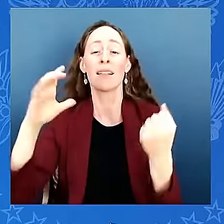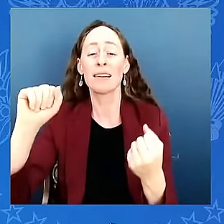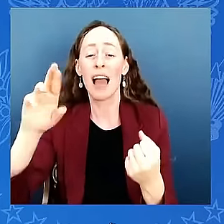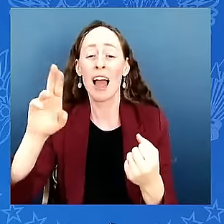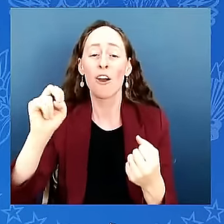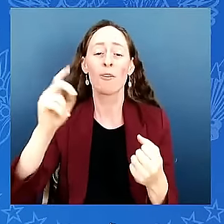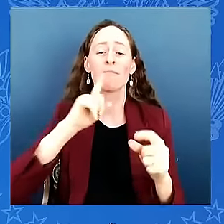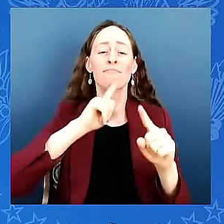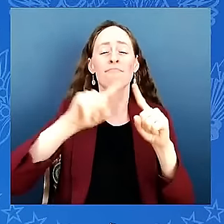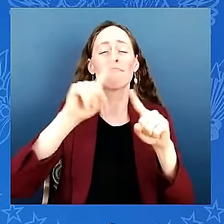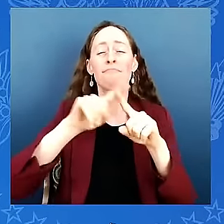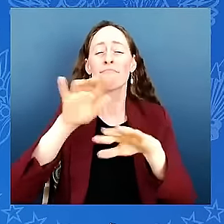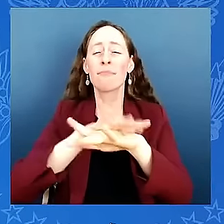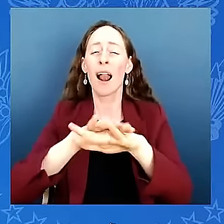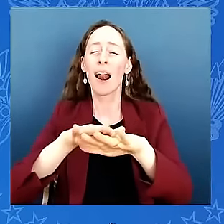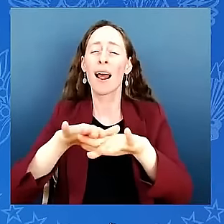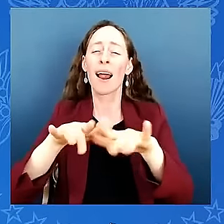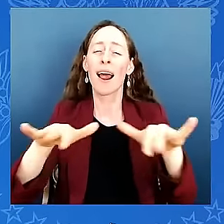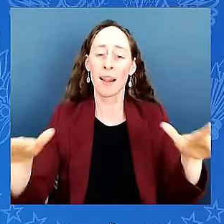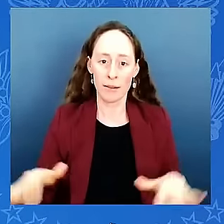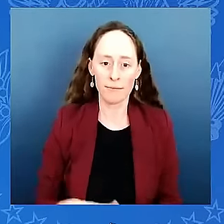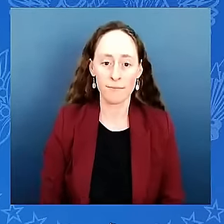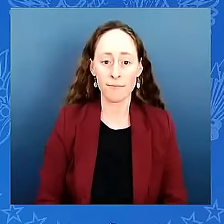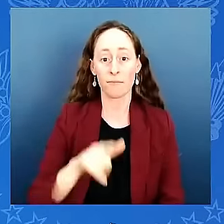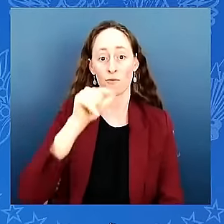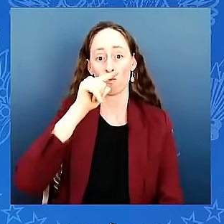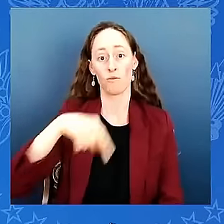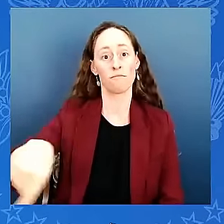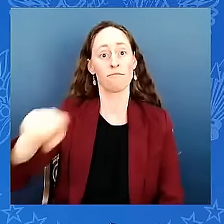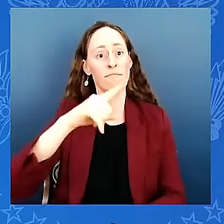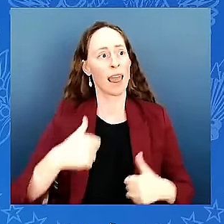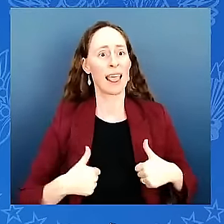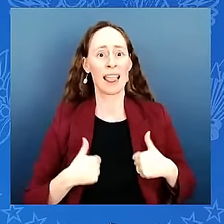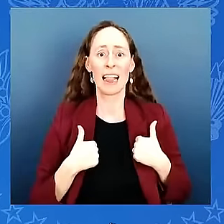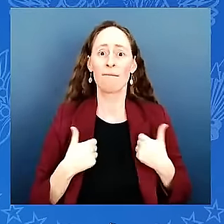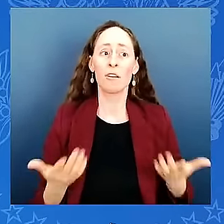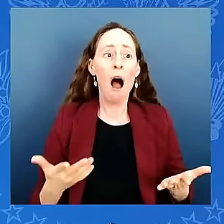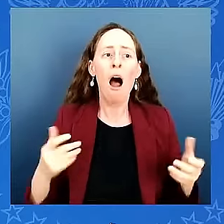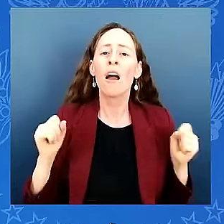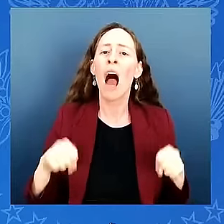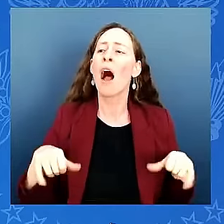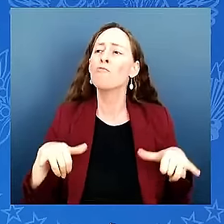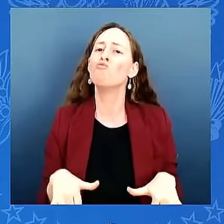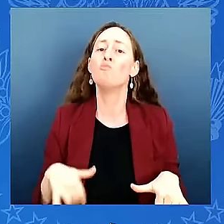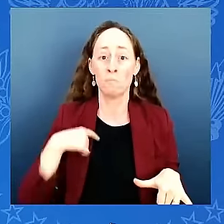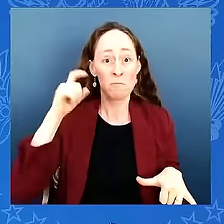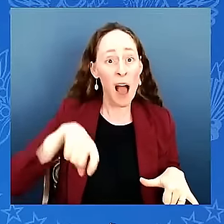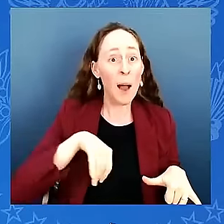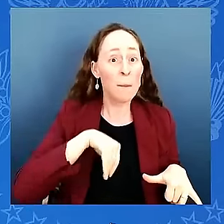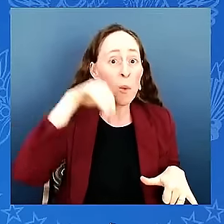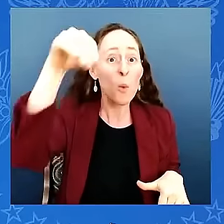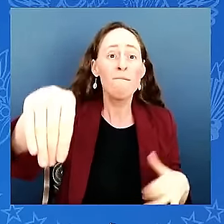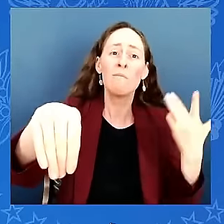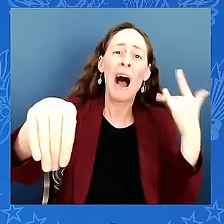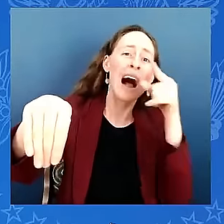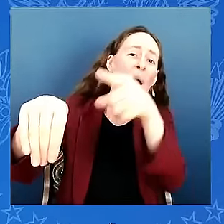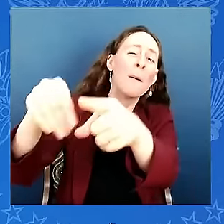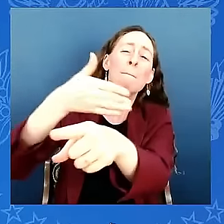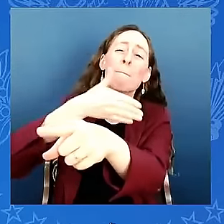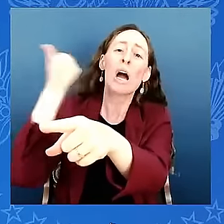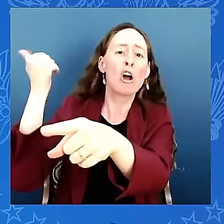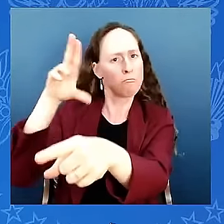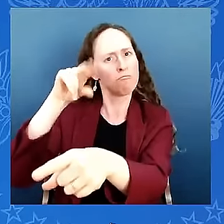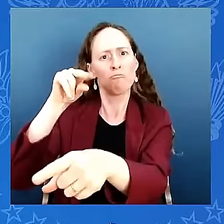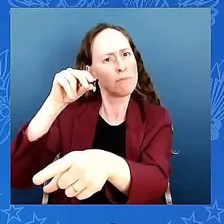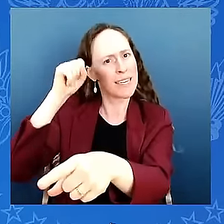their hometown their city limits to get a good job because they can get one right here and for us in closing